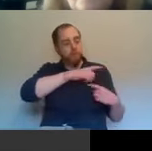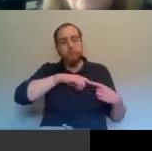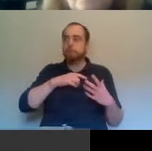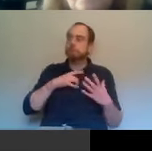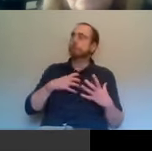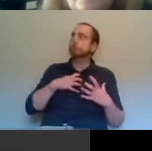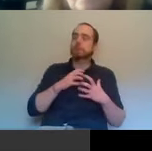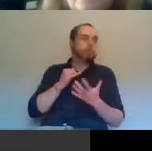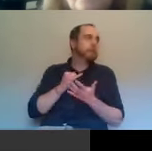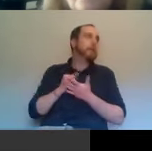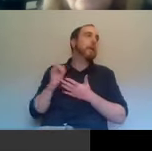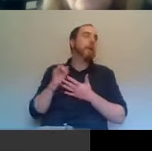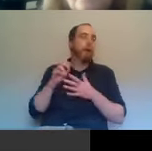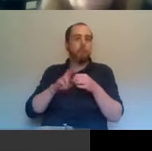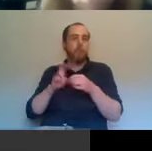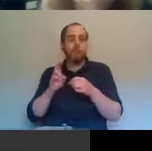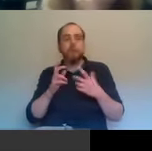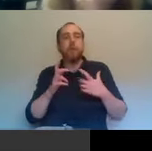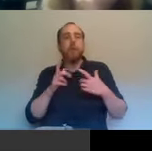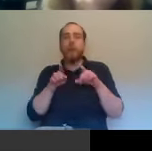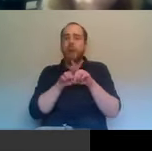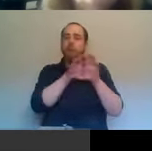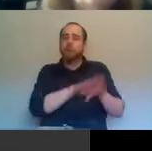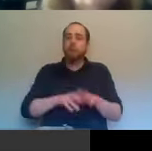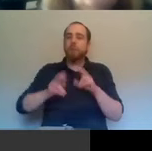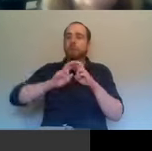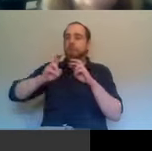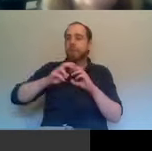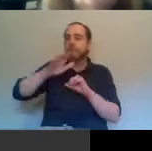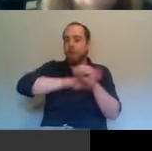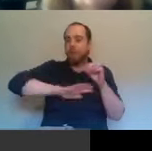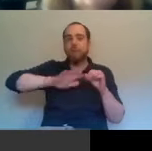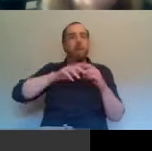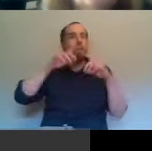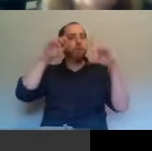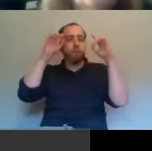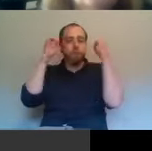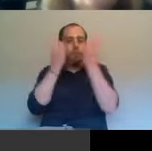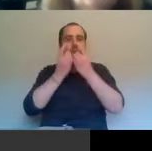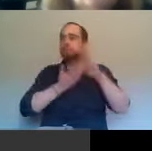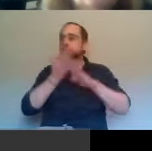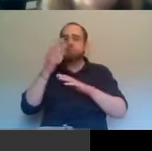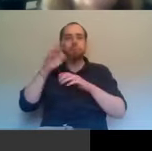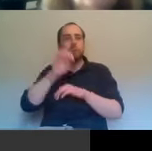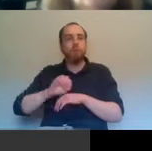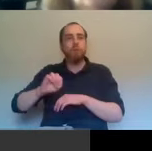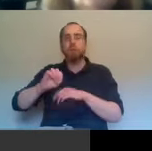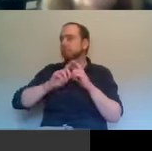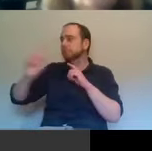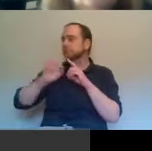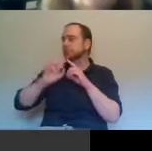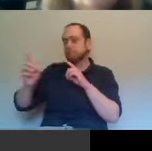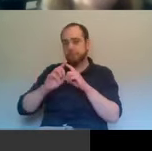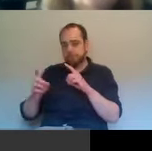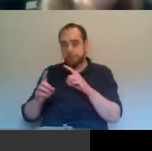the common travel area remains, et cetera. Um, the arousal funds and so on. Uh, and the other, and the problem remains with the